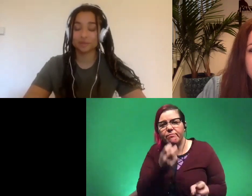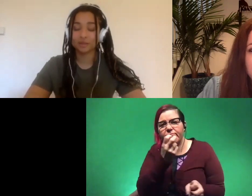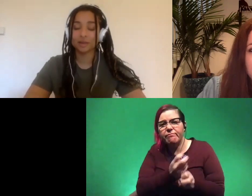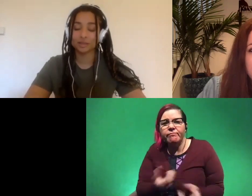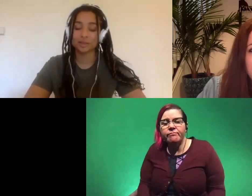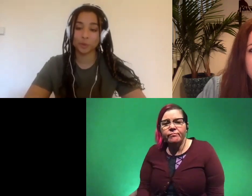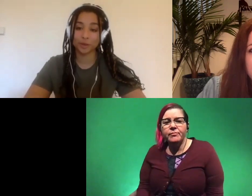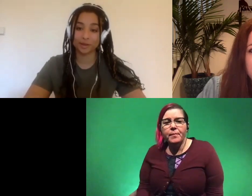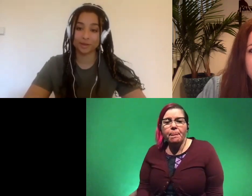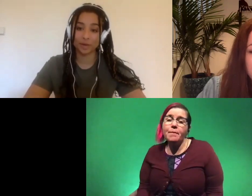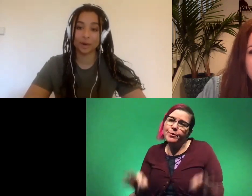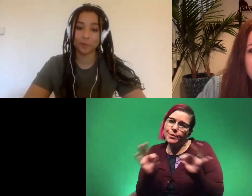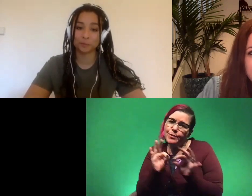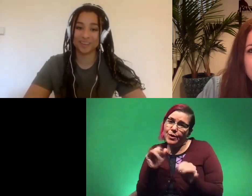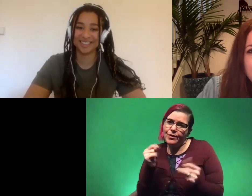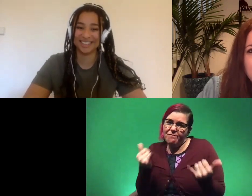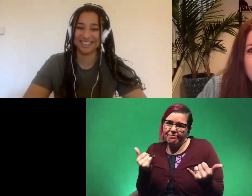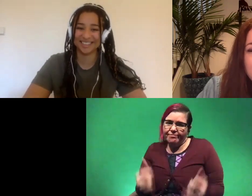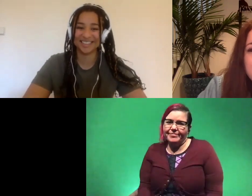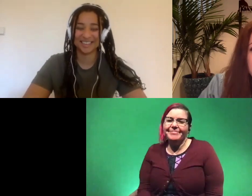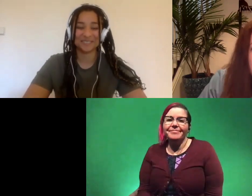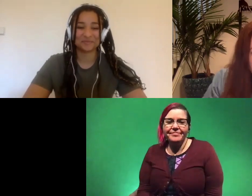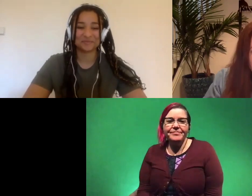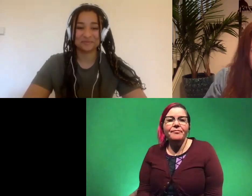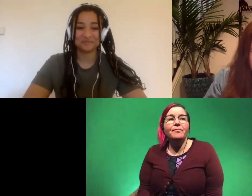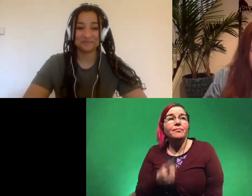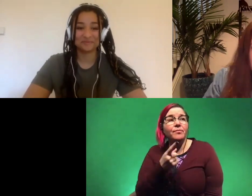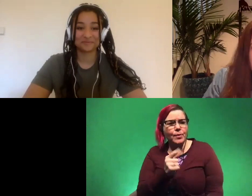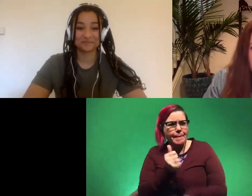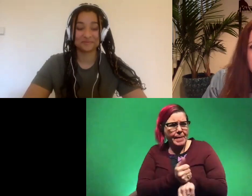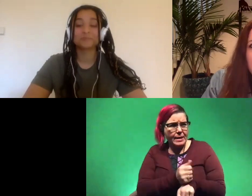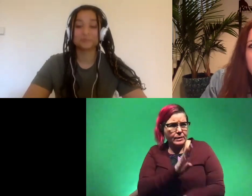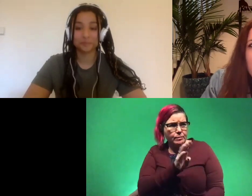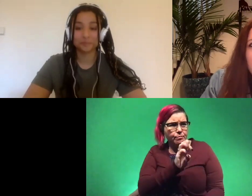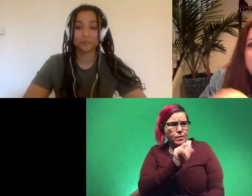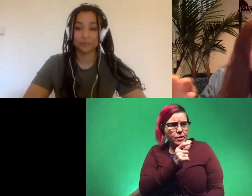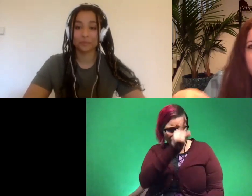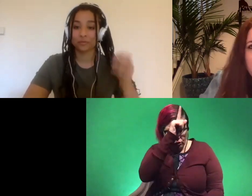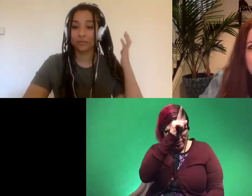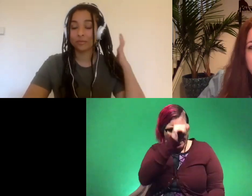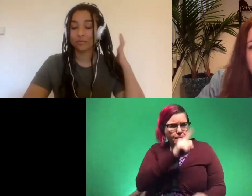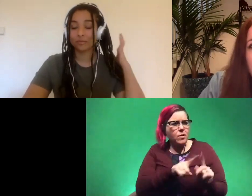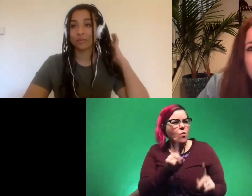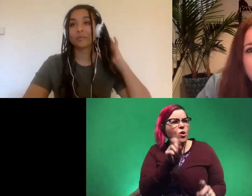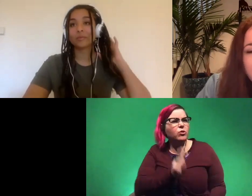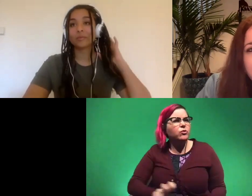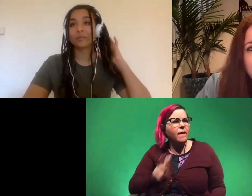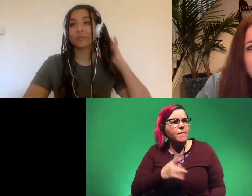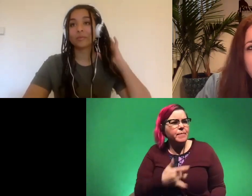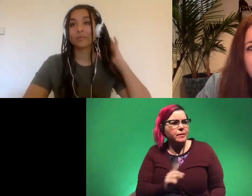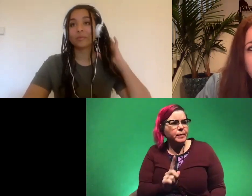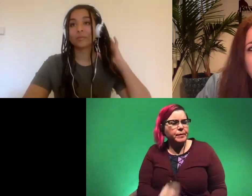it's it's worth it right now so you're based in in berlin germany but where do you go to travel for work